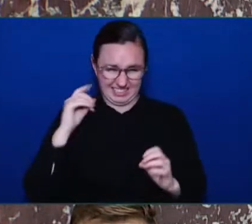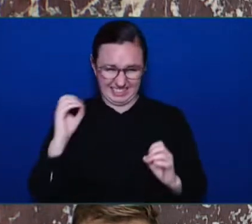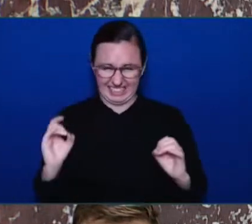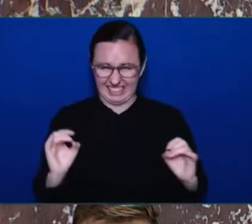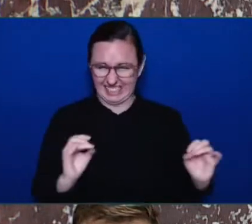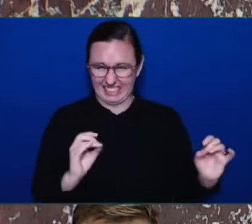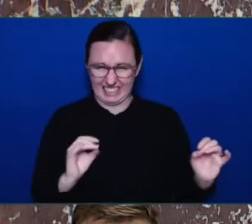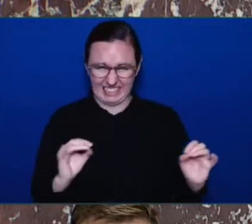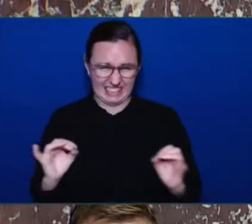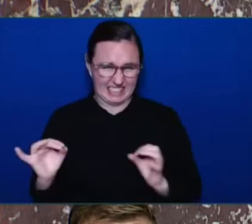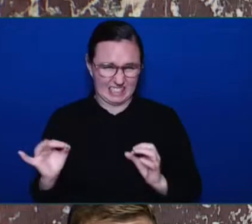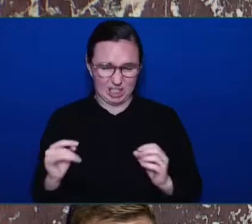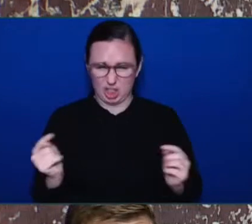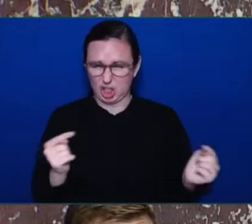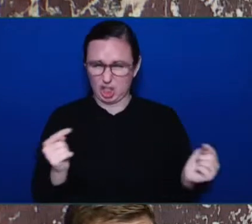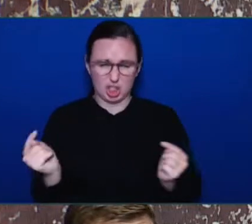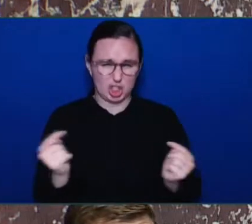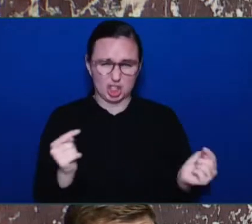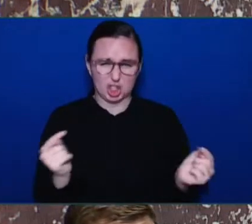Members?